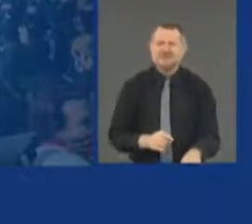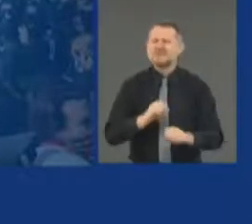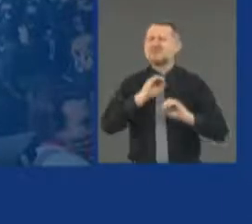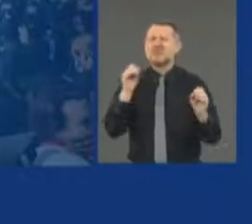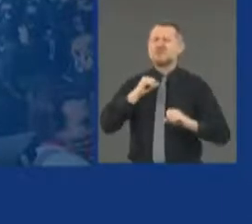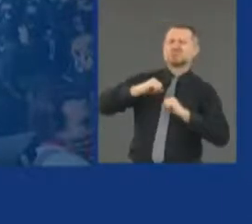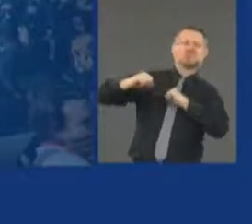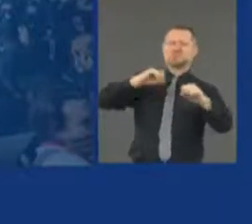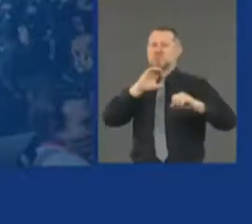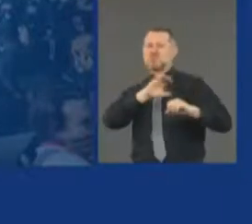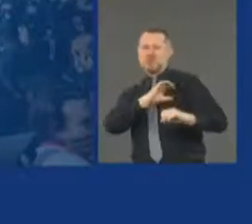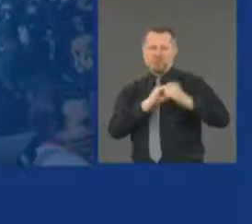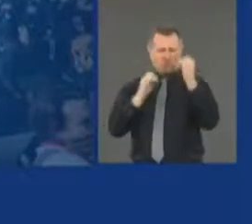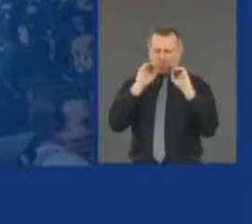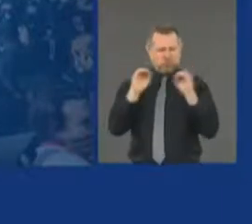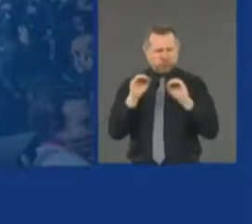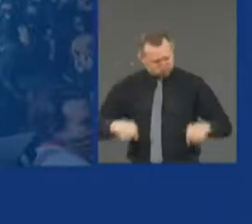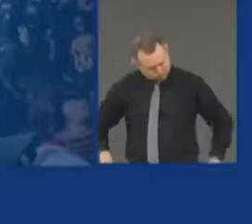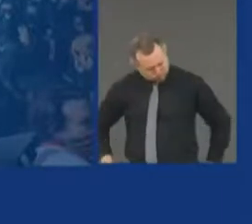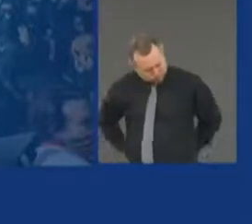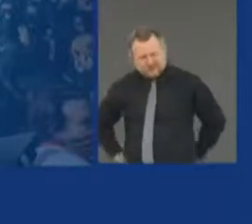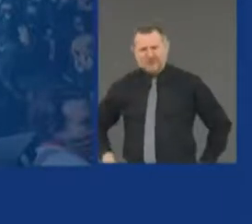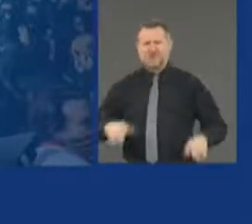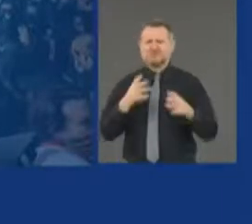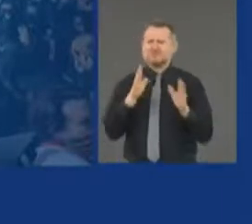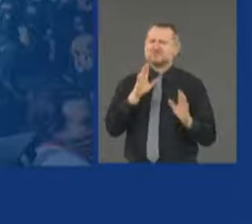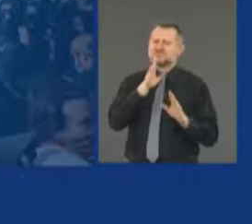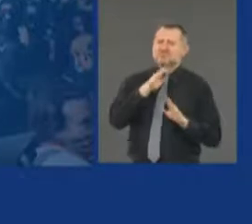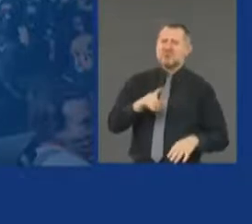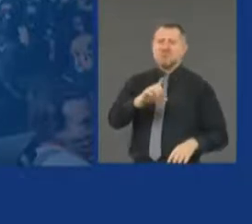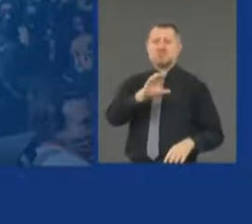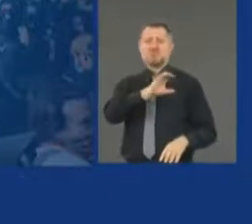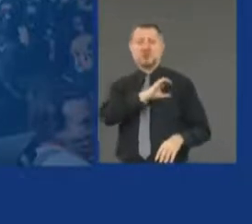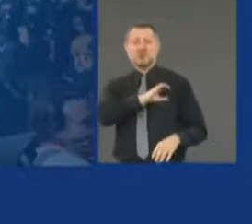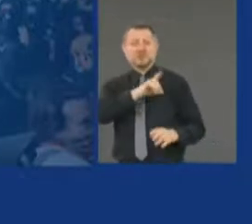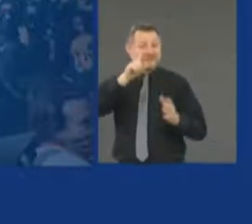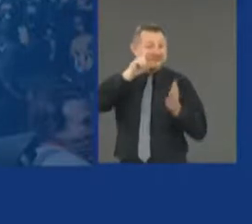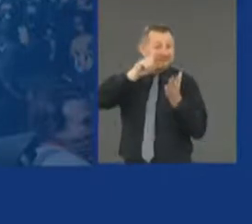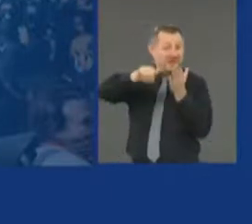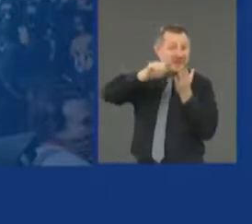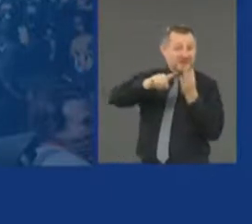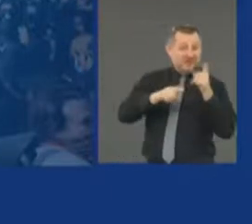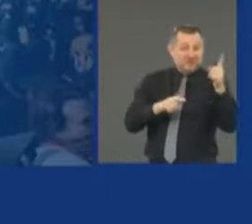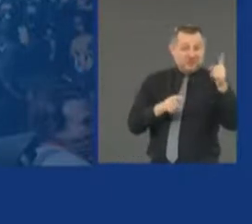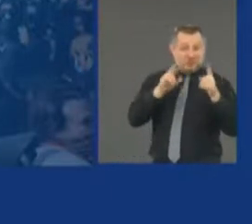The crime that they were possibly investigating was a nonviolent crime.